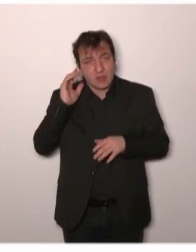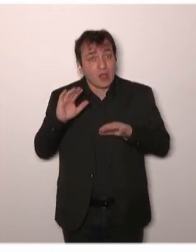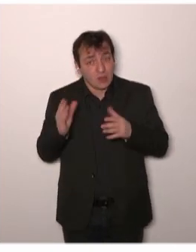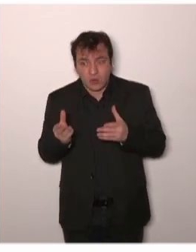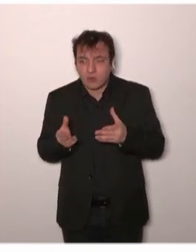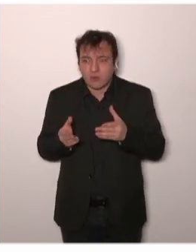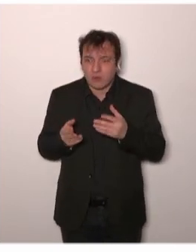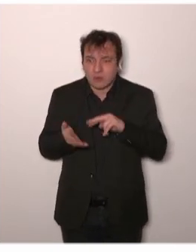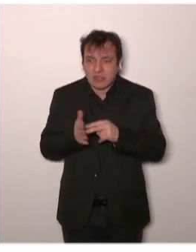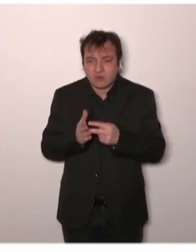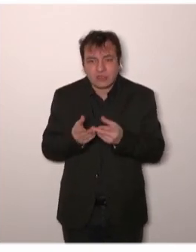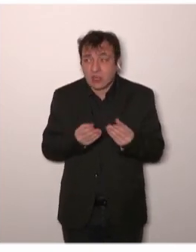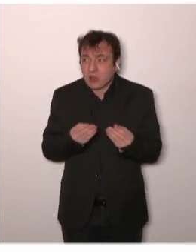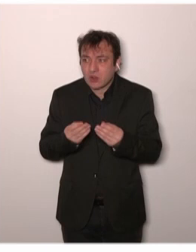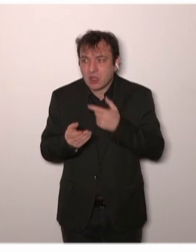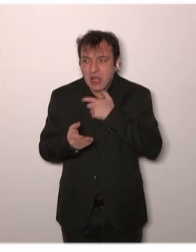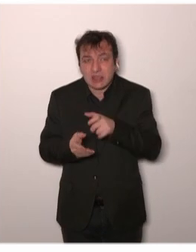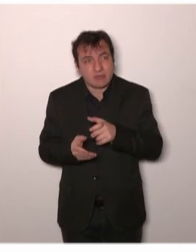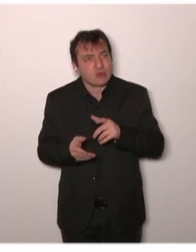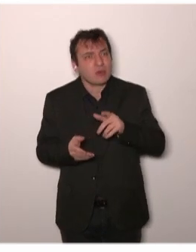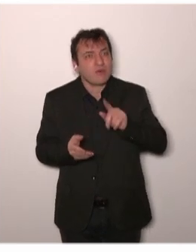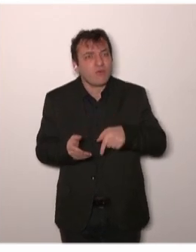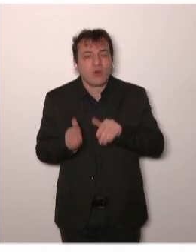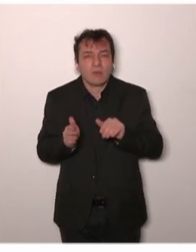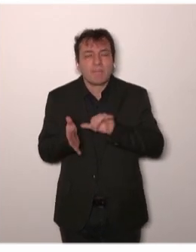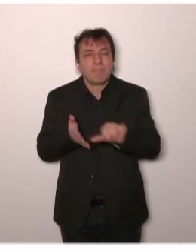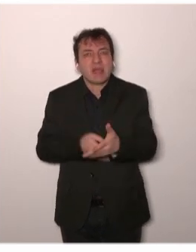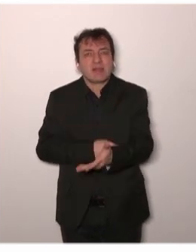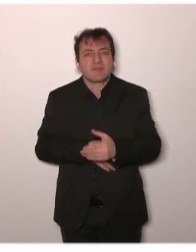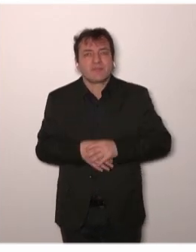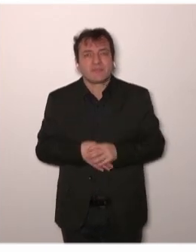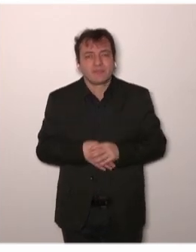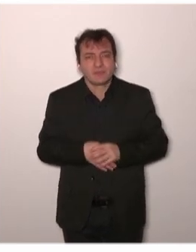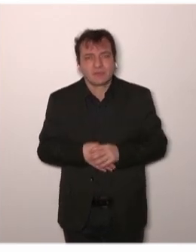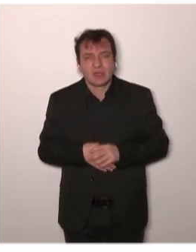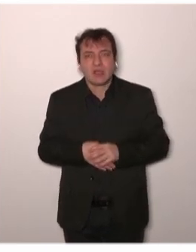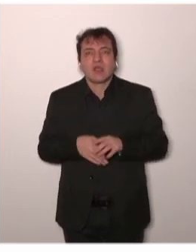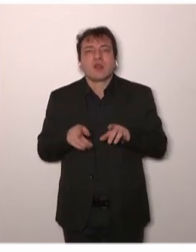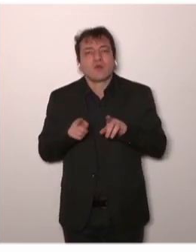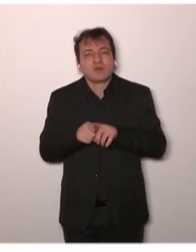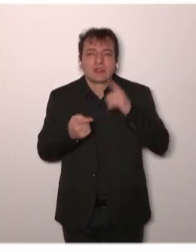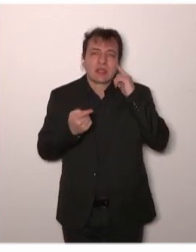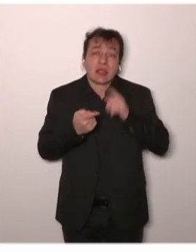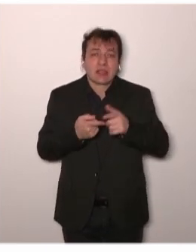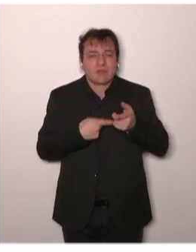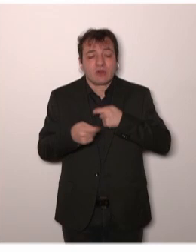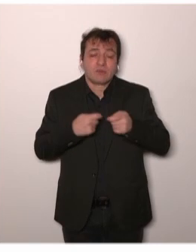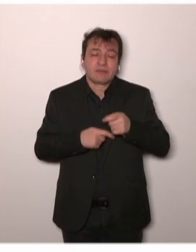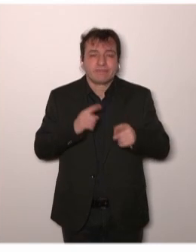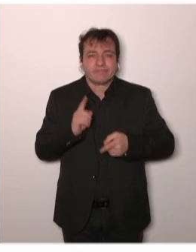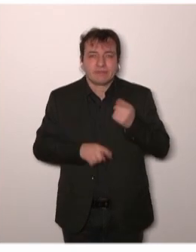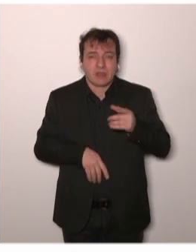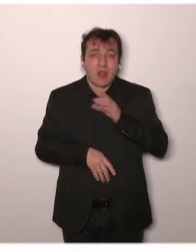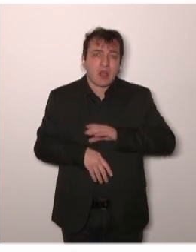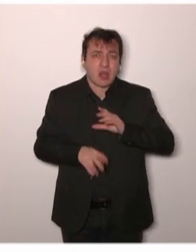has to pay for that. Again, the economic dimension, as I tried to demonstrate on the previous example,